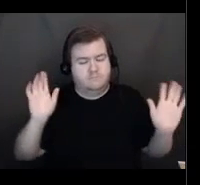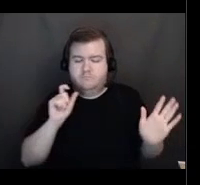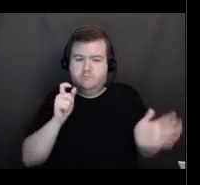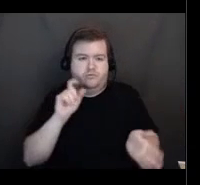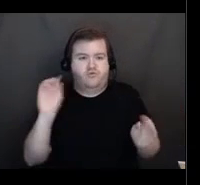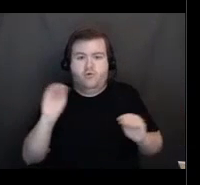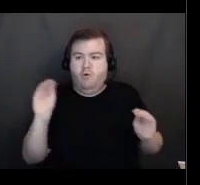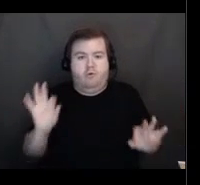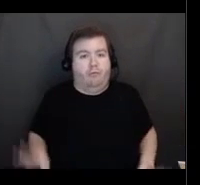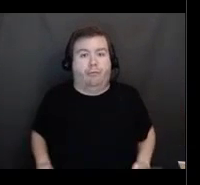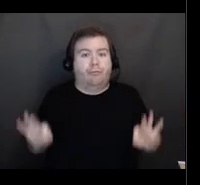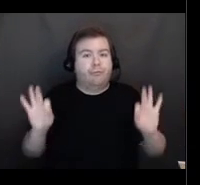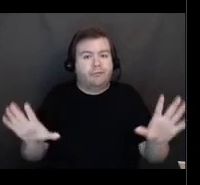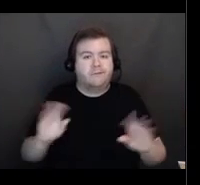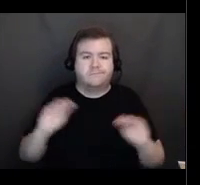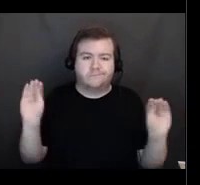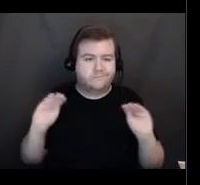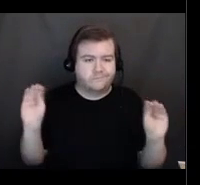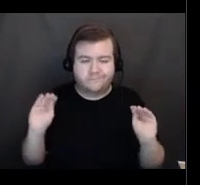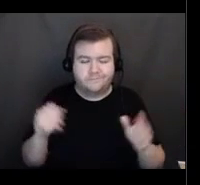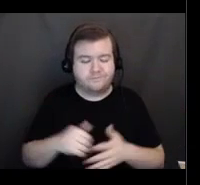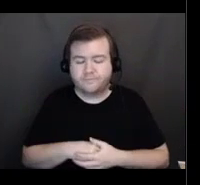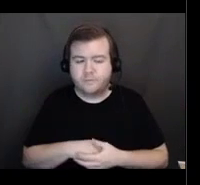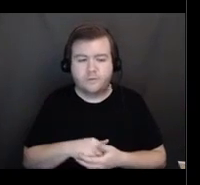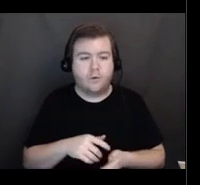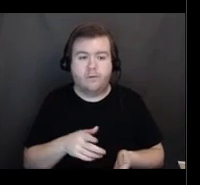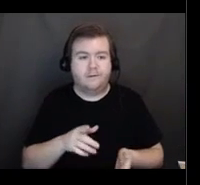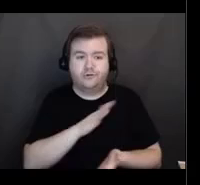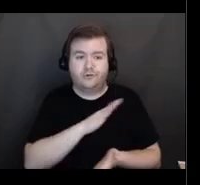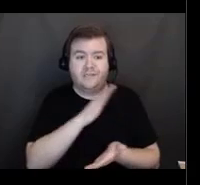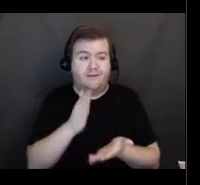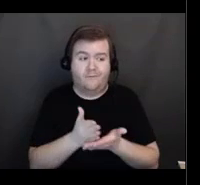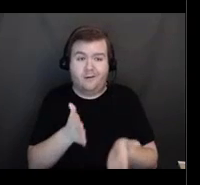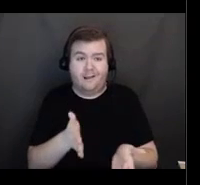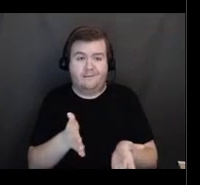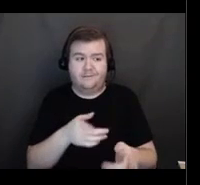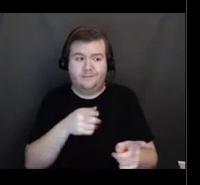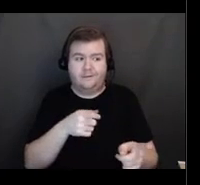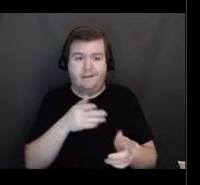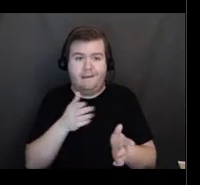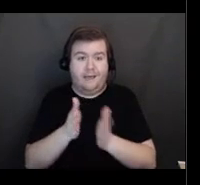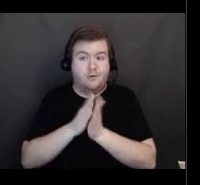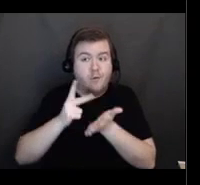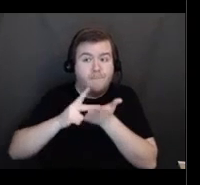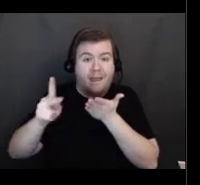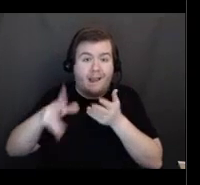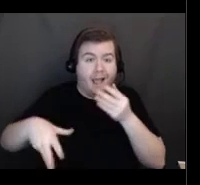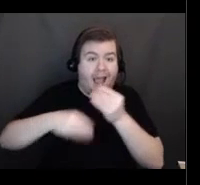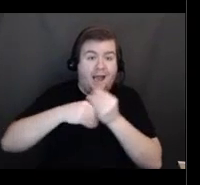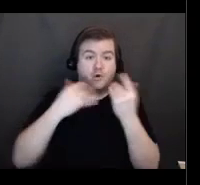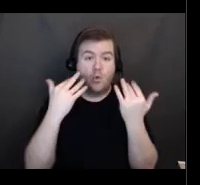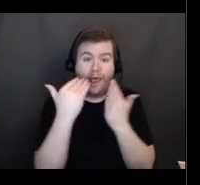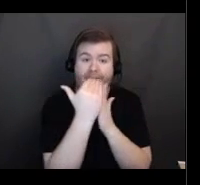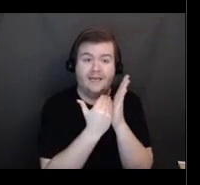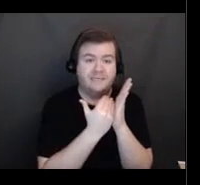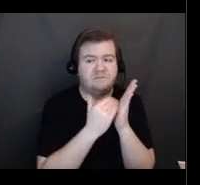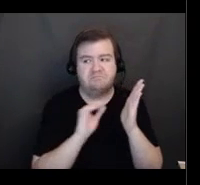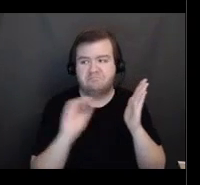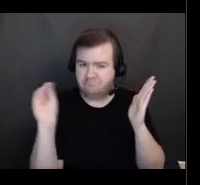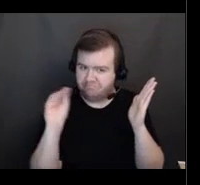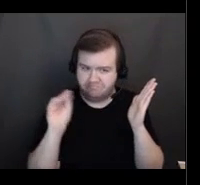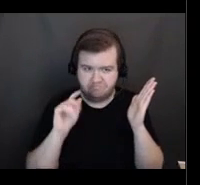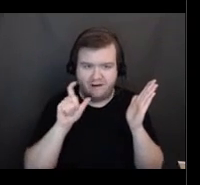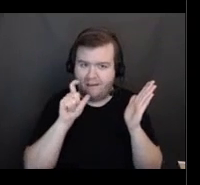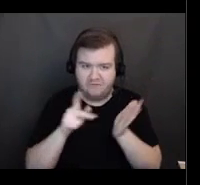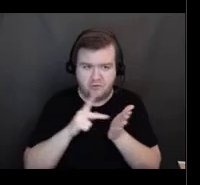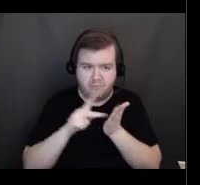should never be asked to pay to put your name on a waiting list or a vaccine waiting list or to